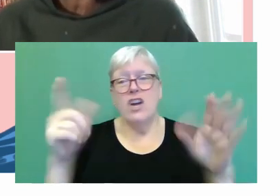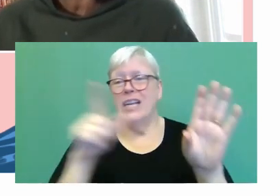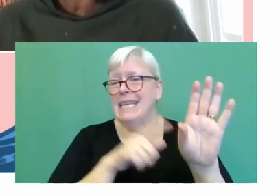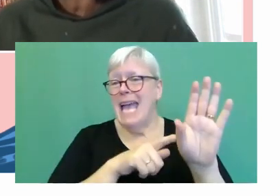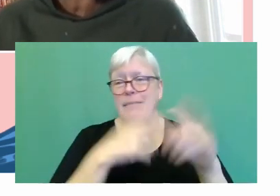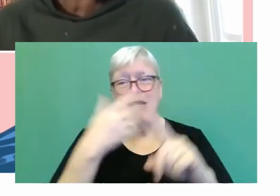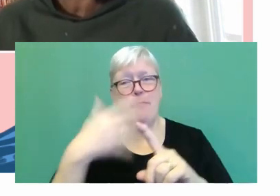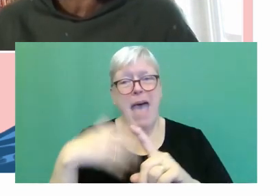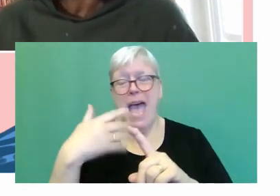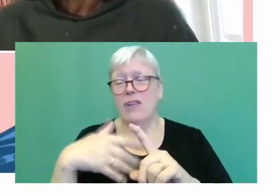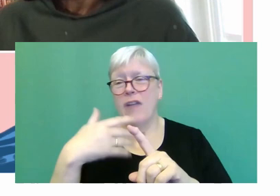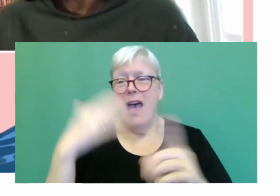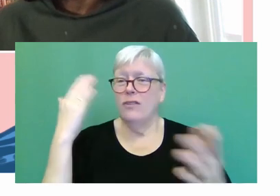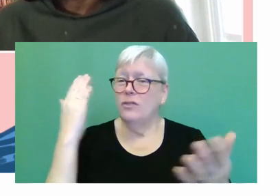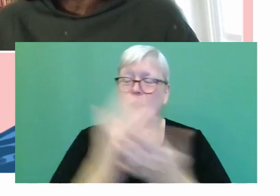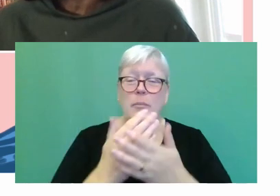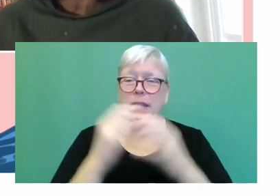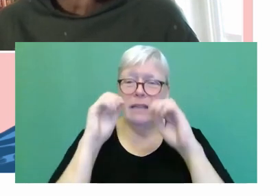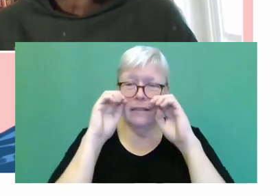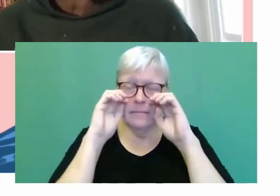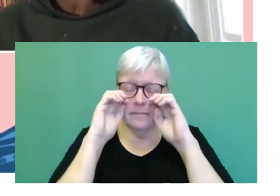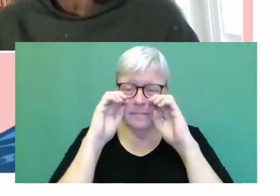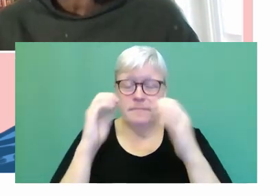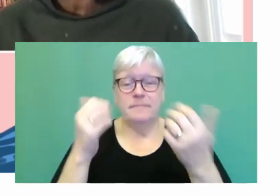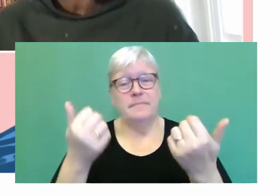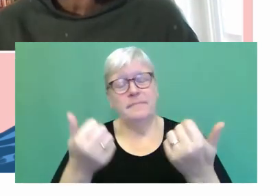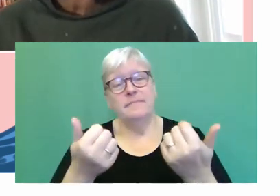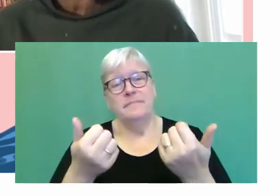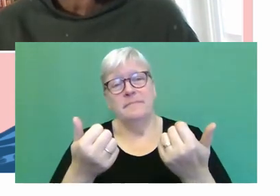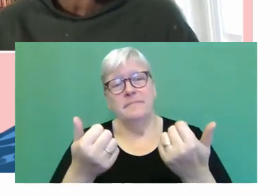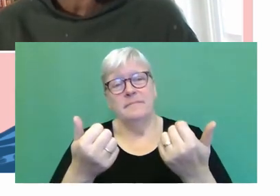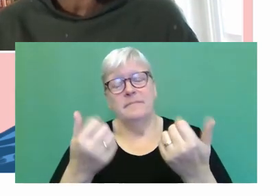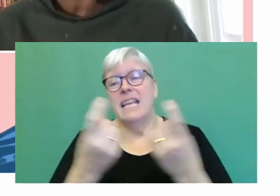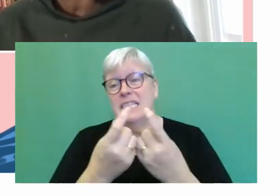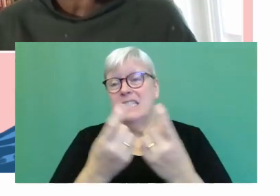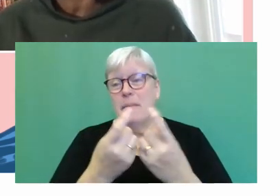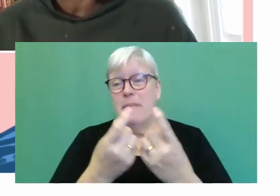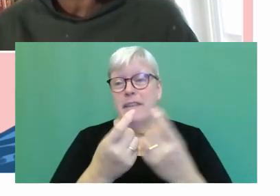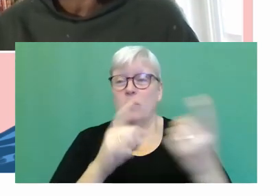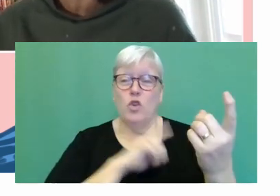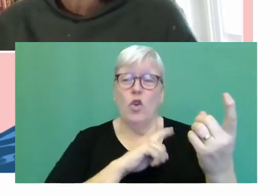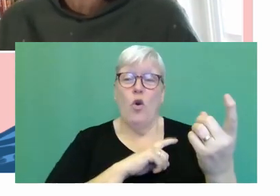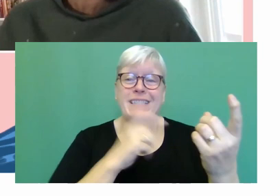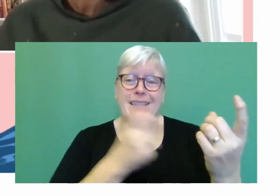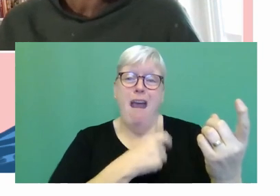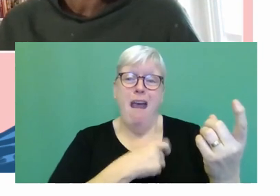it would be quite a, it would be something that would cause you some nerves, I think.